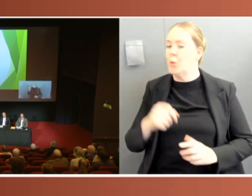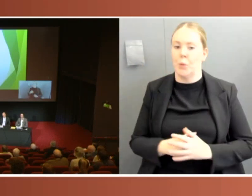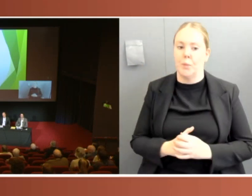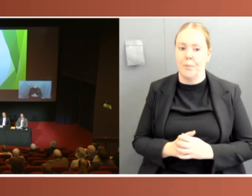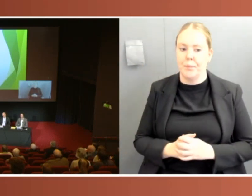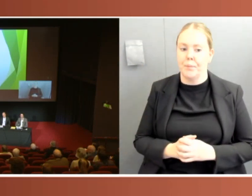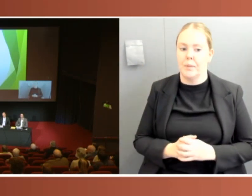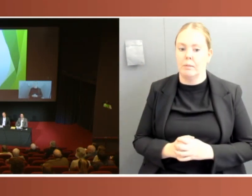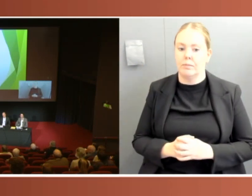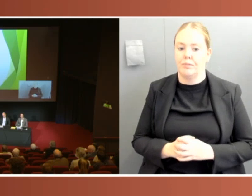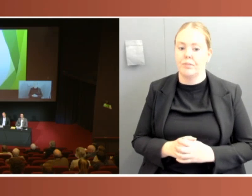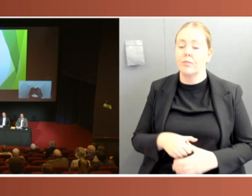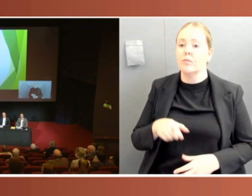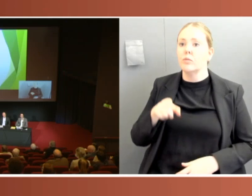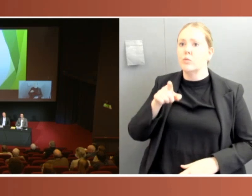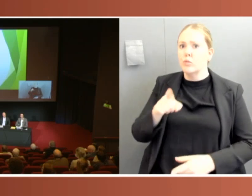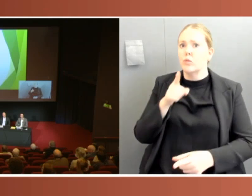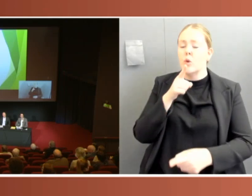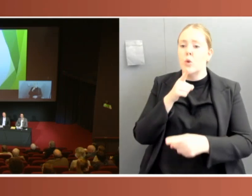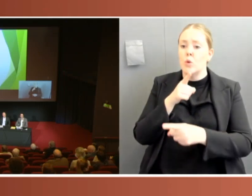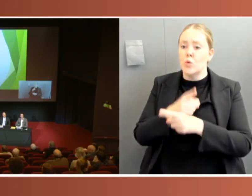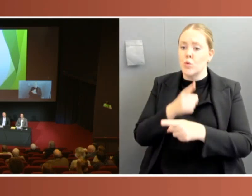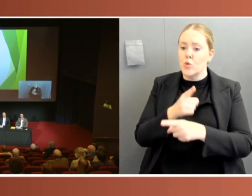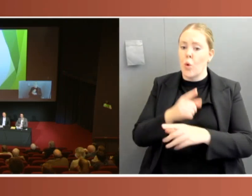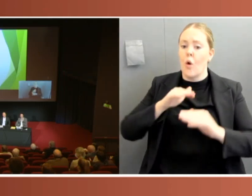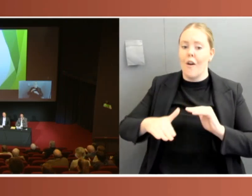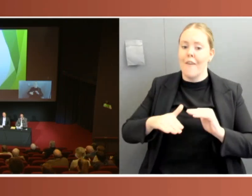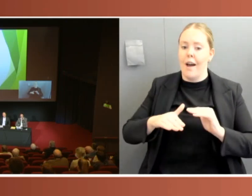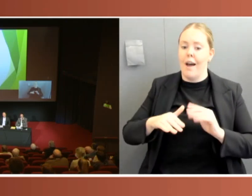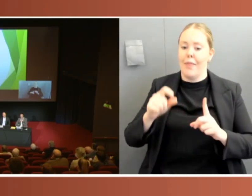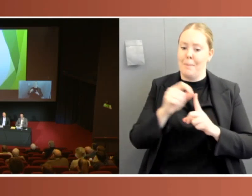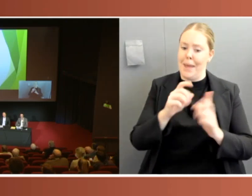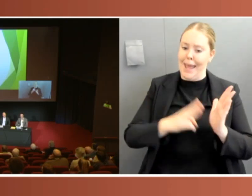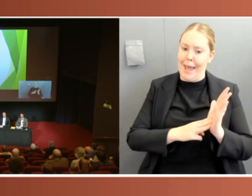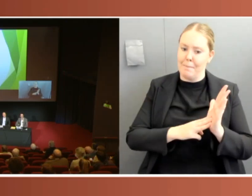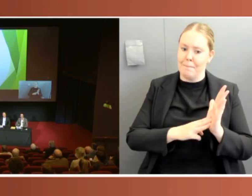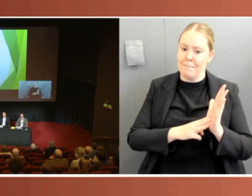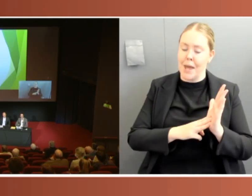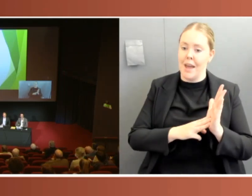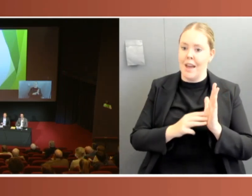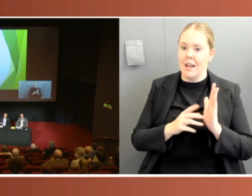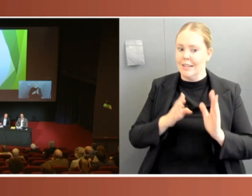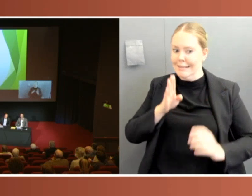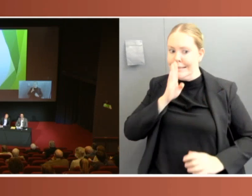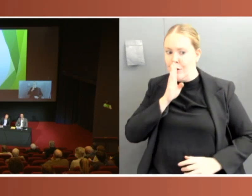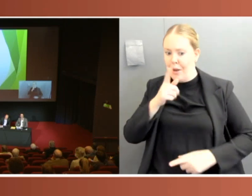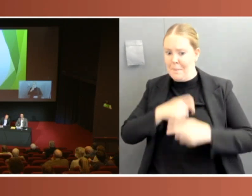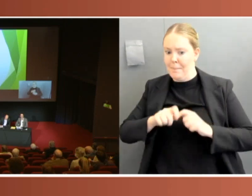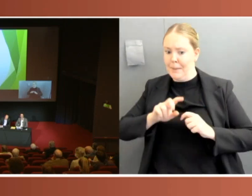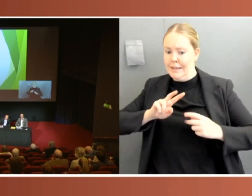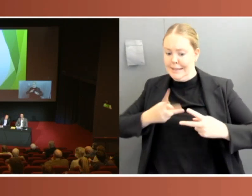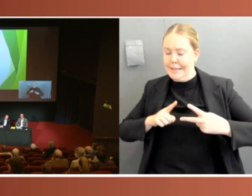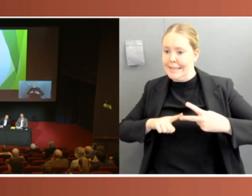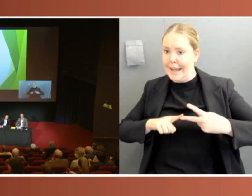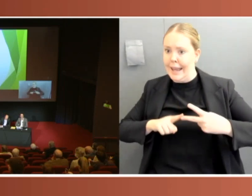actions of the Prime Minister swearing himself in as Health Minister and six subsequent ministries.